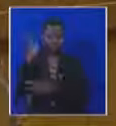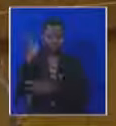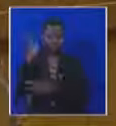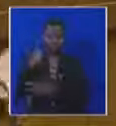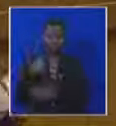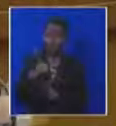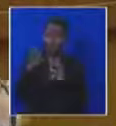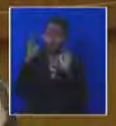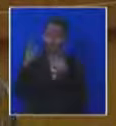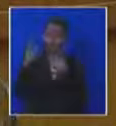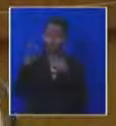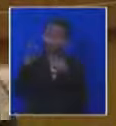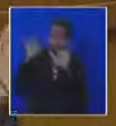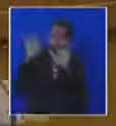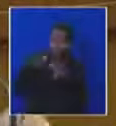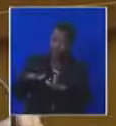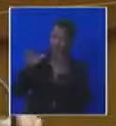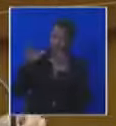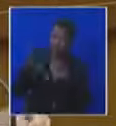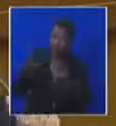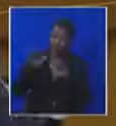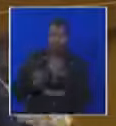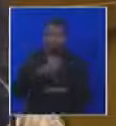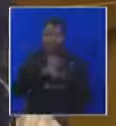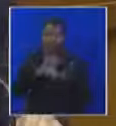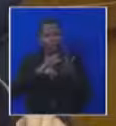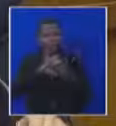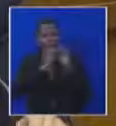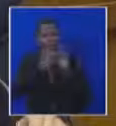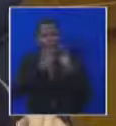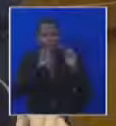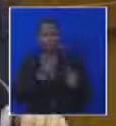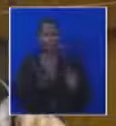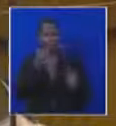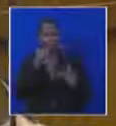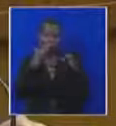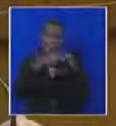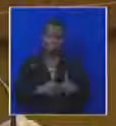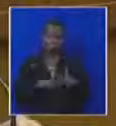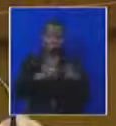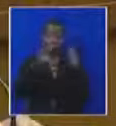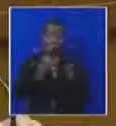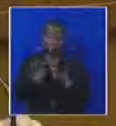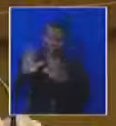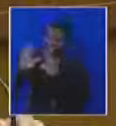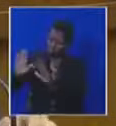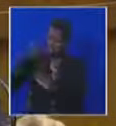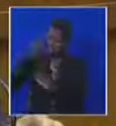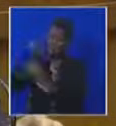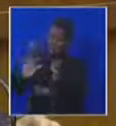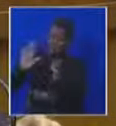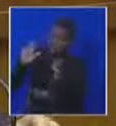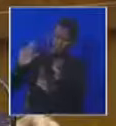before his mighty feet because he's fixing Eskom. Well, who broke it in the first place? Your government, your